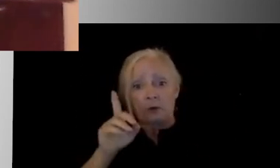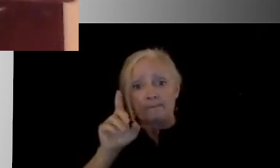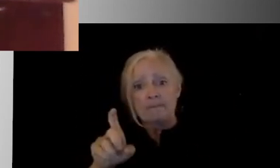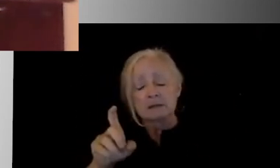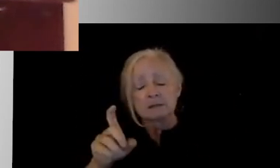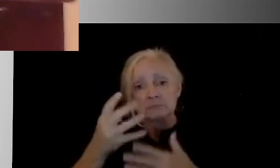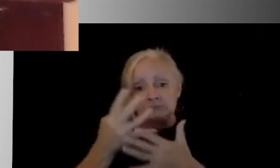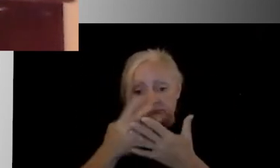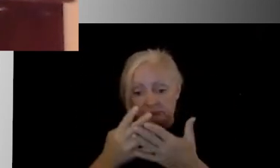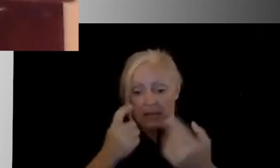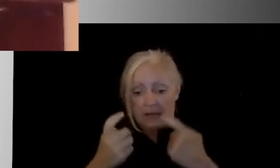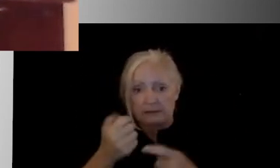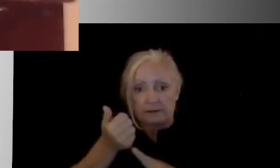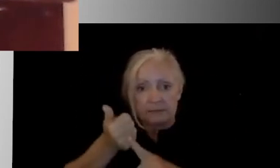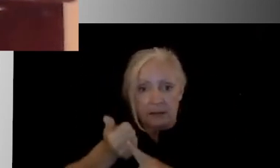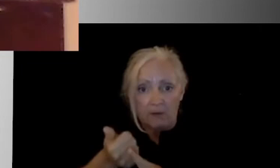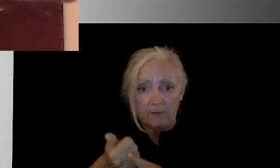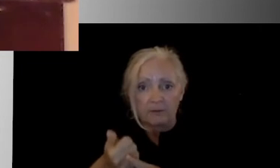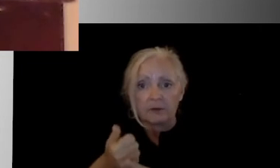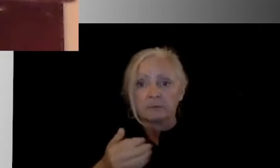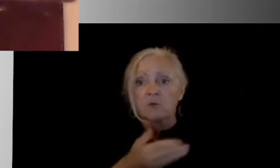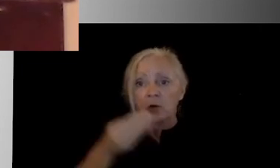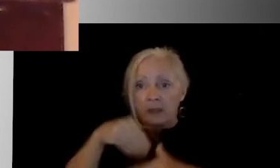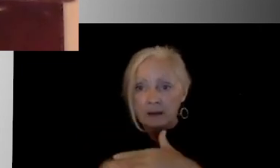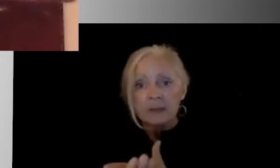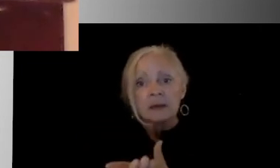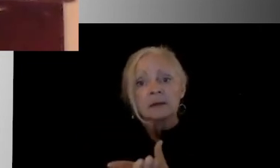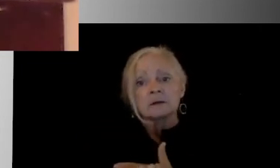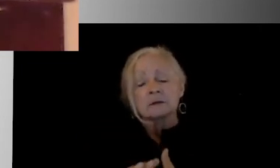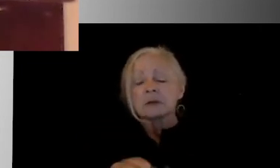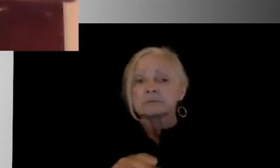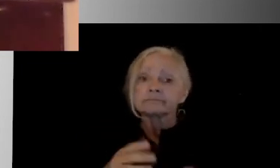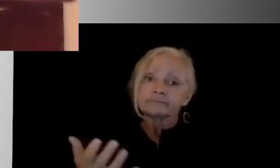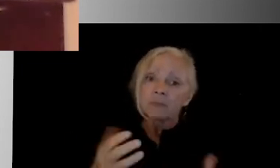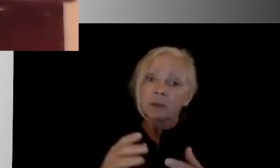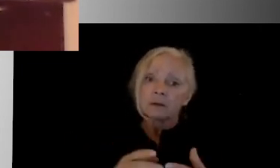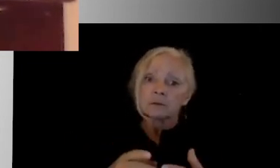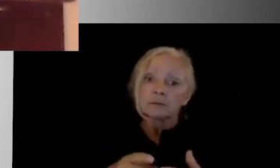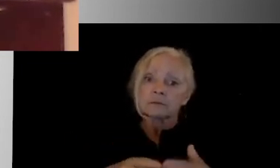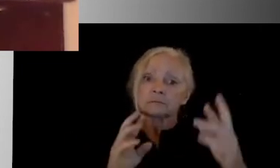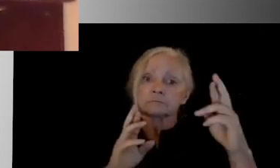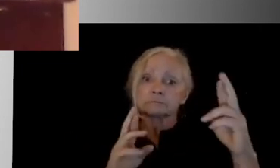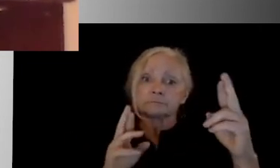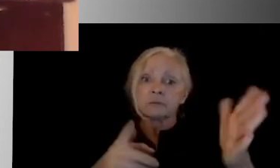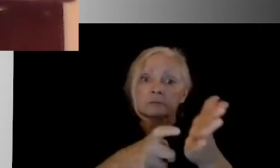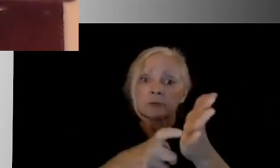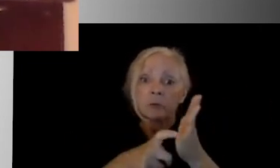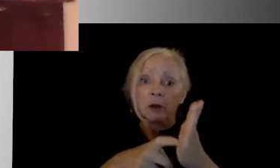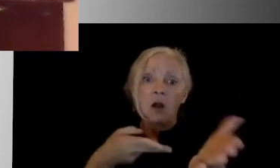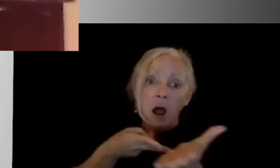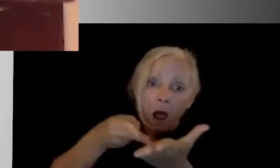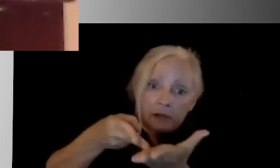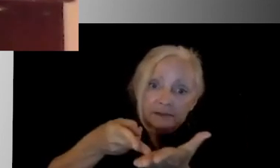in. And again, we're looking on some level of honesty when it comes to that so that we can can all be safe.